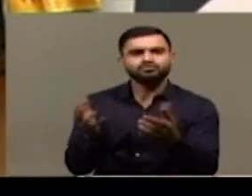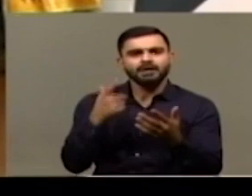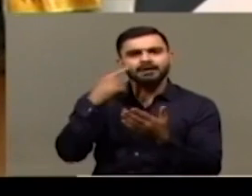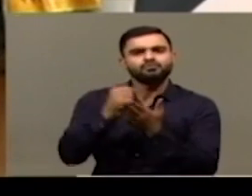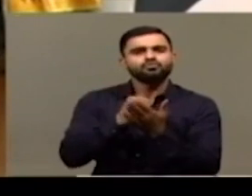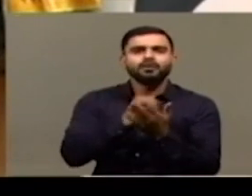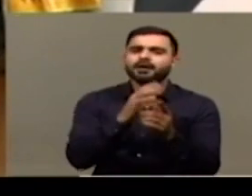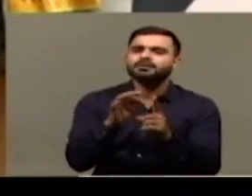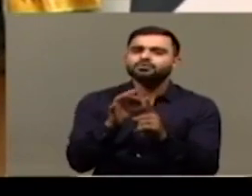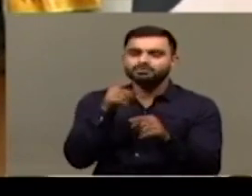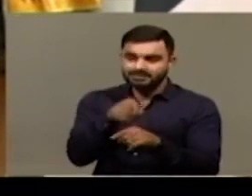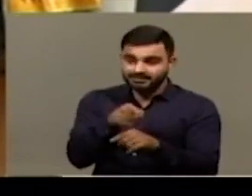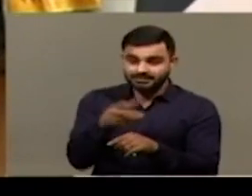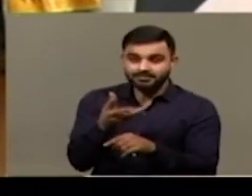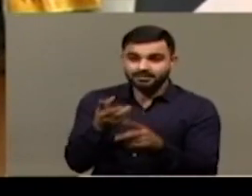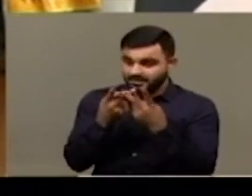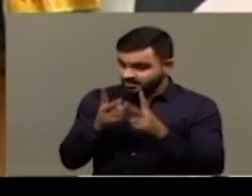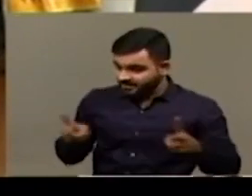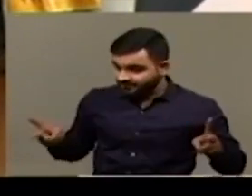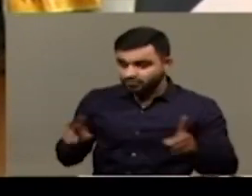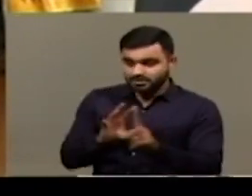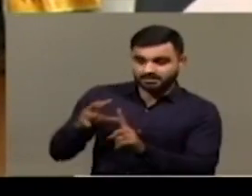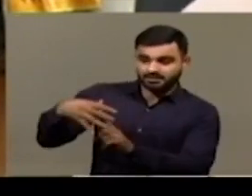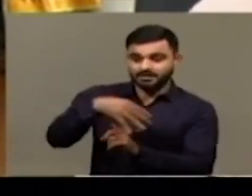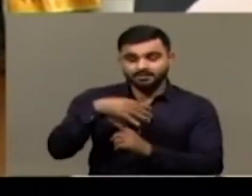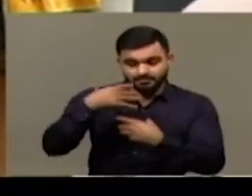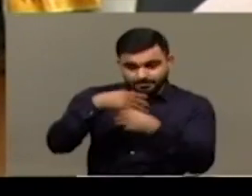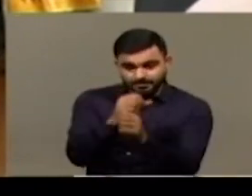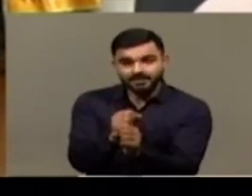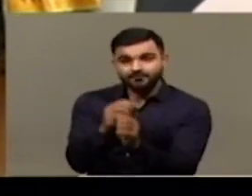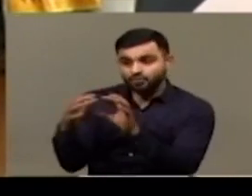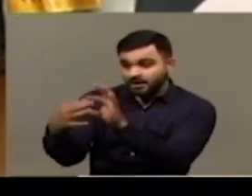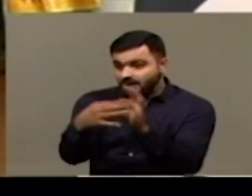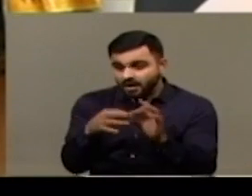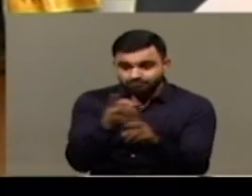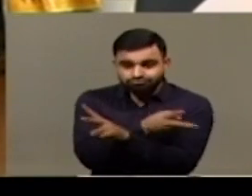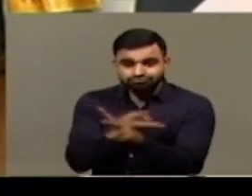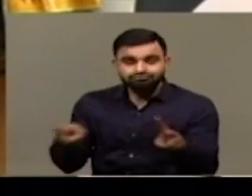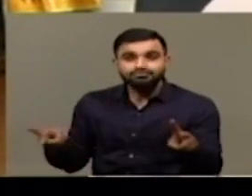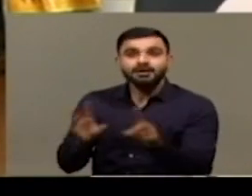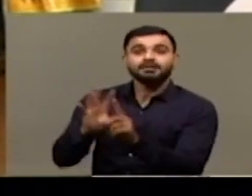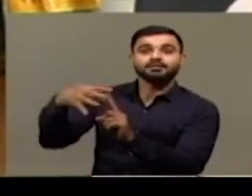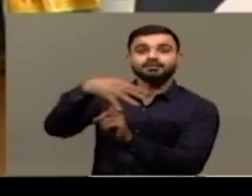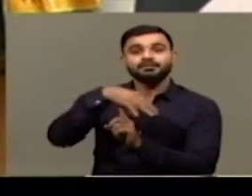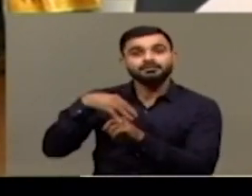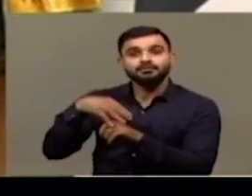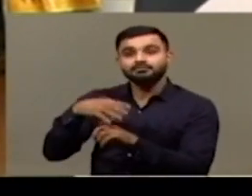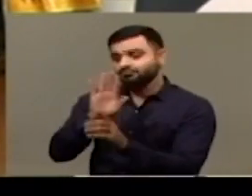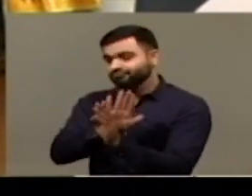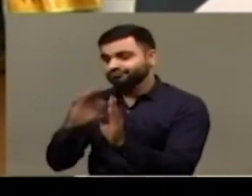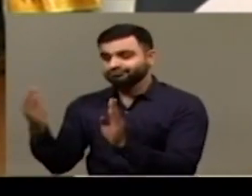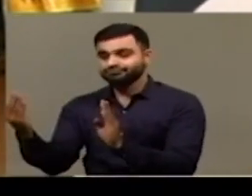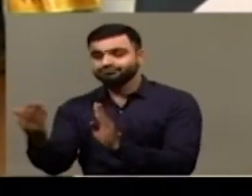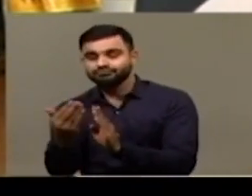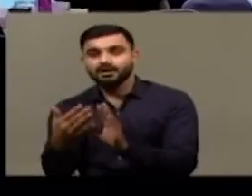that has been created is connect with the various departments which are indirectly linked to this section